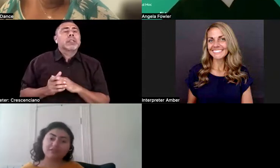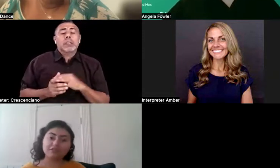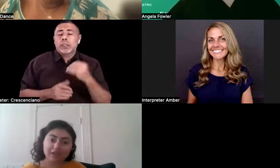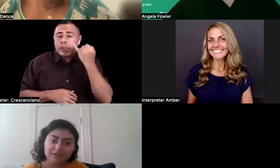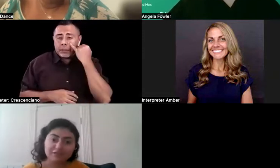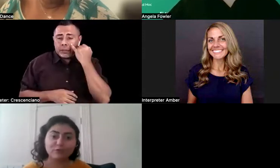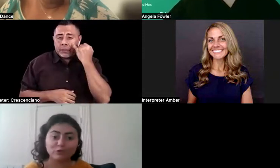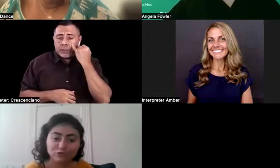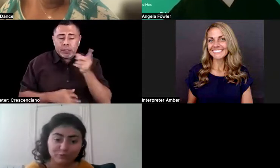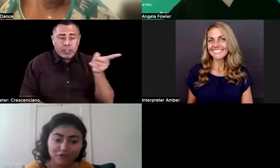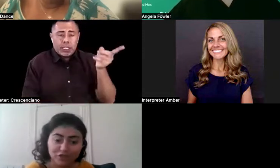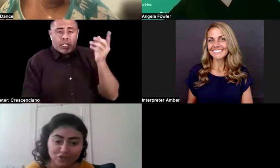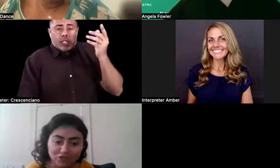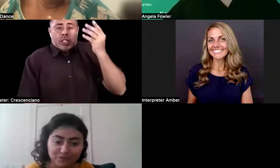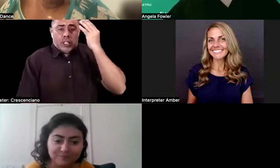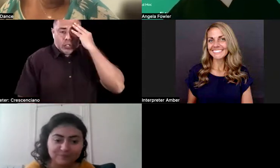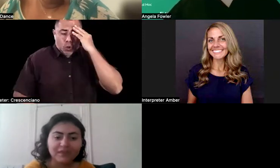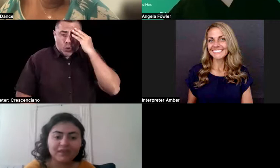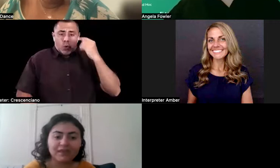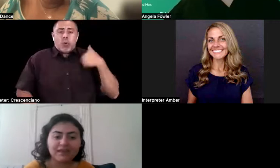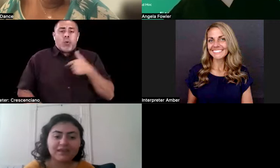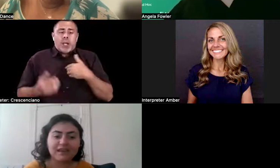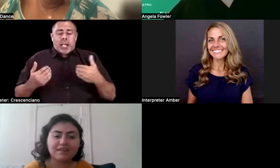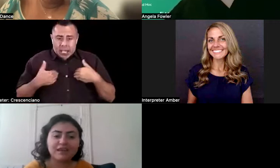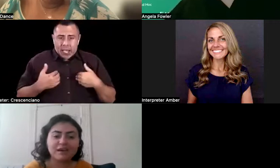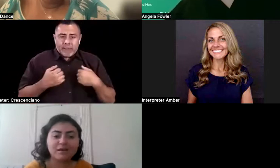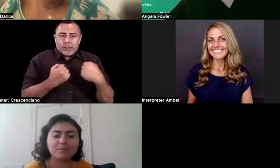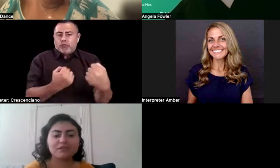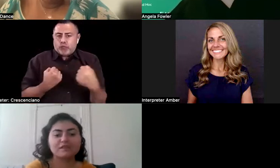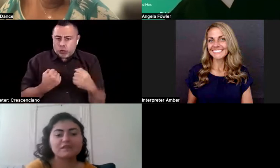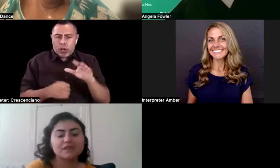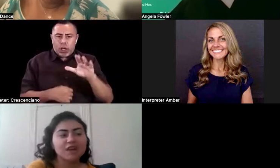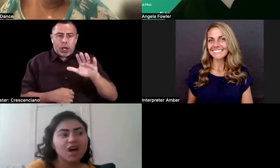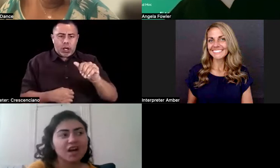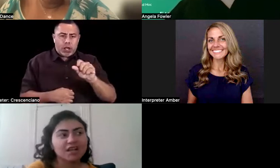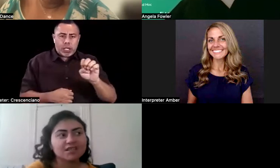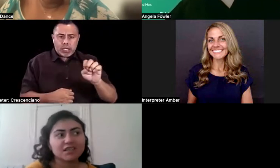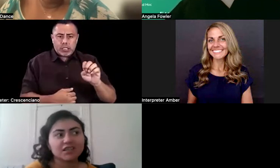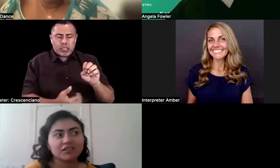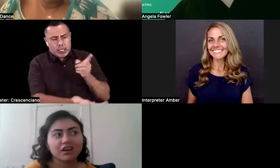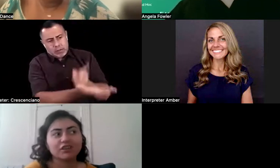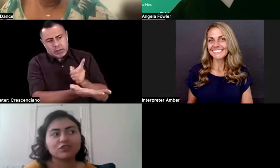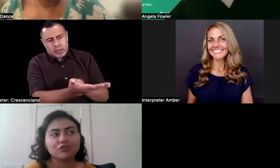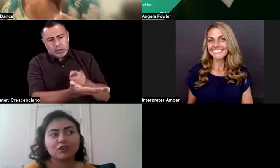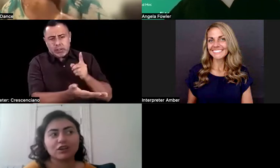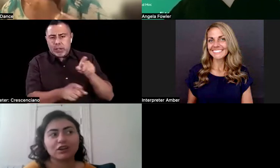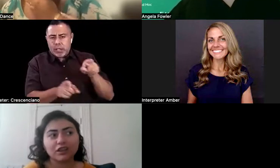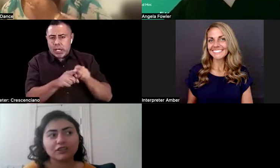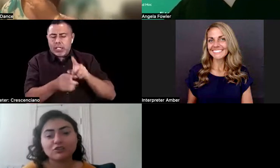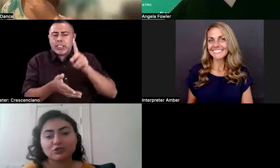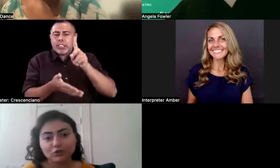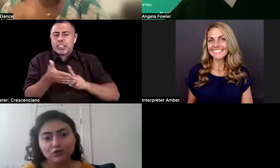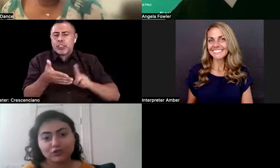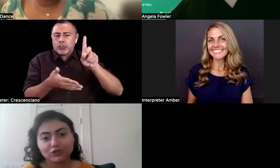solid case for discrimination, they end up giving us a non-dis, uh,